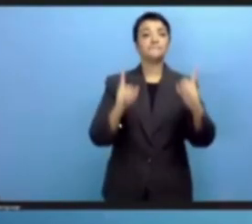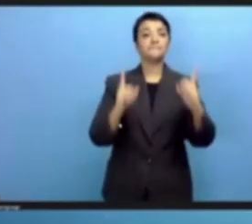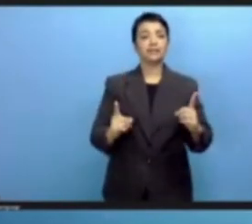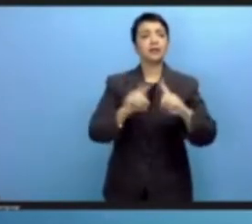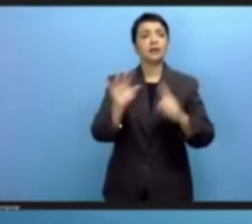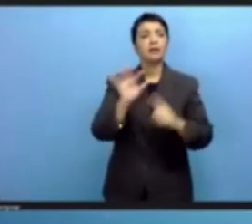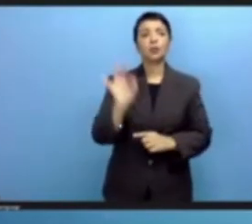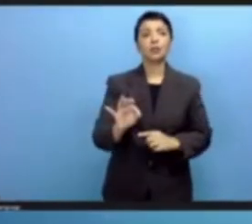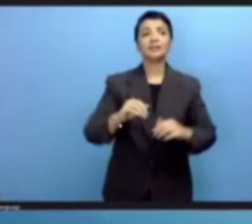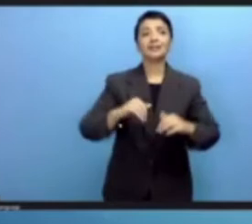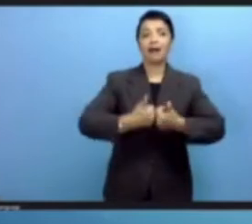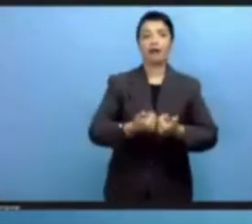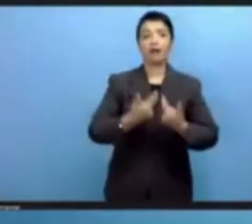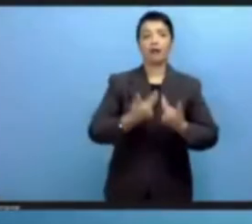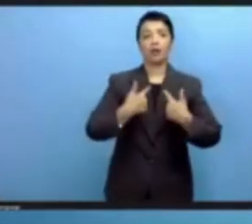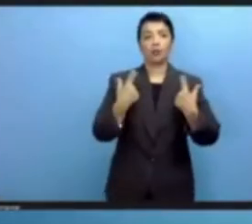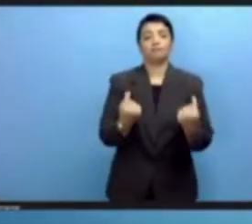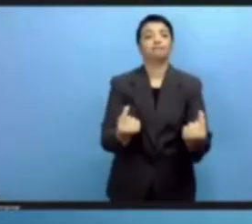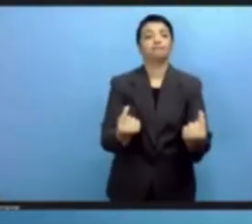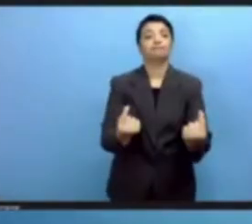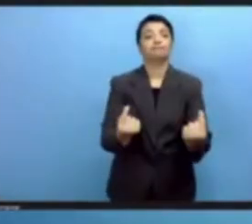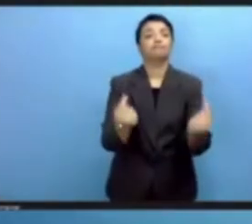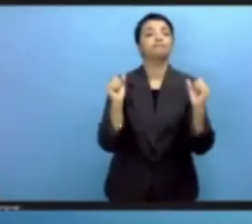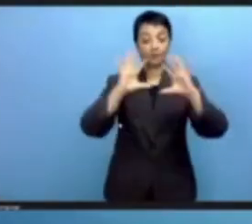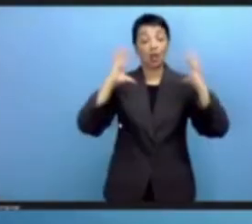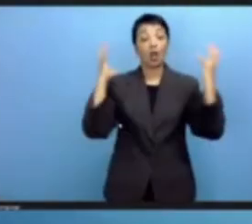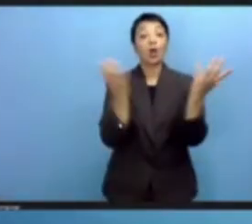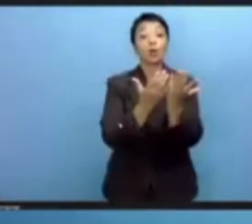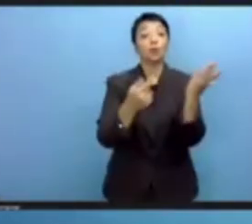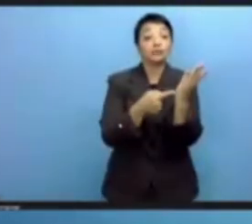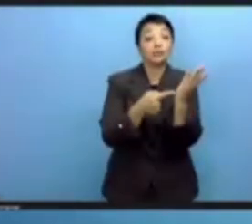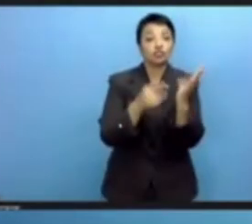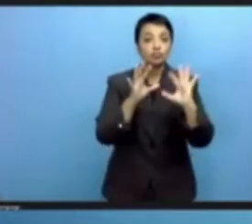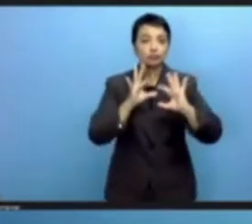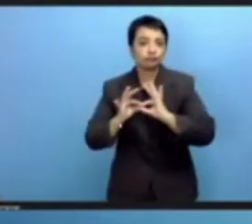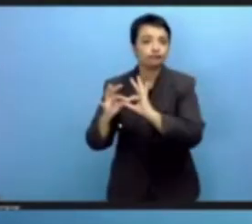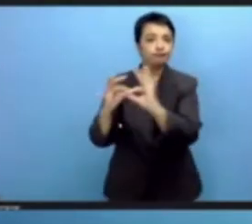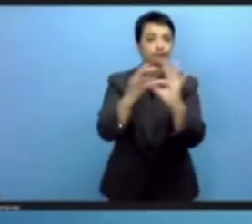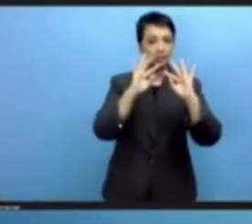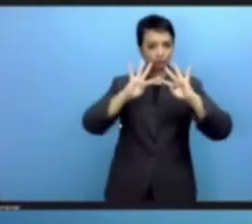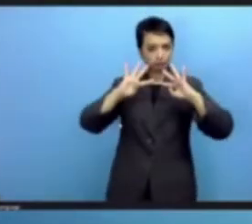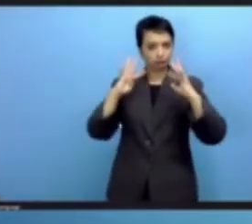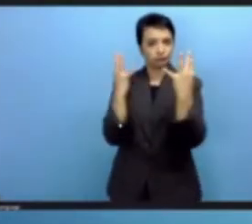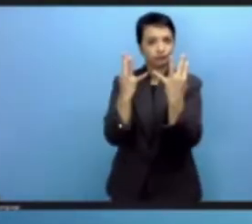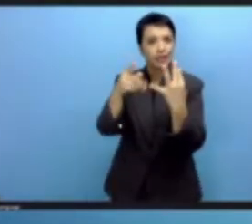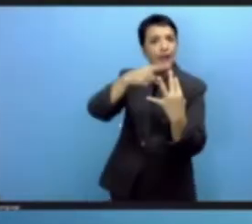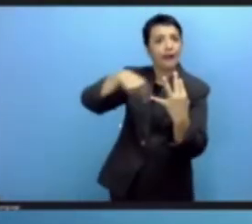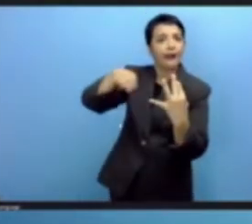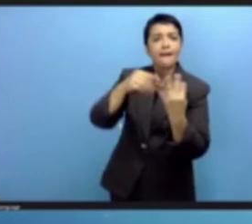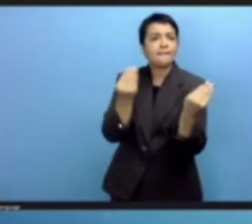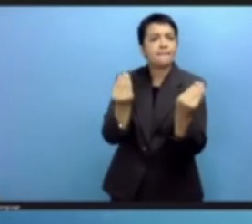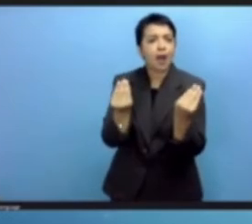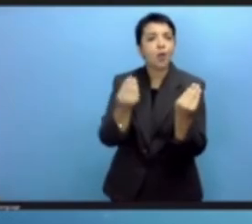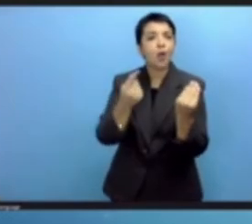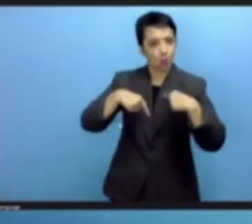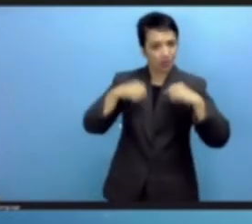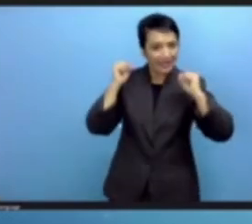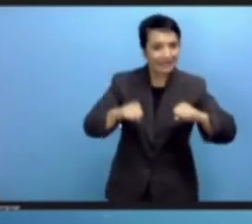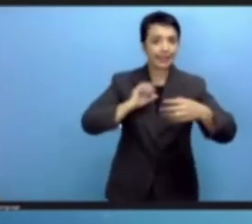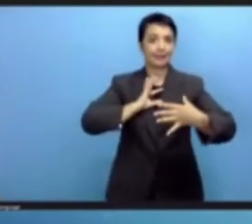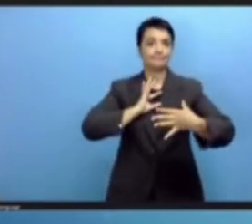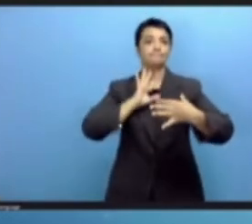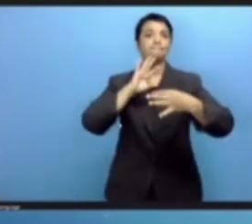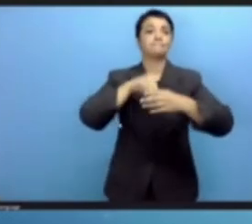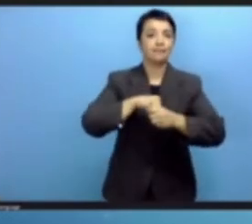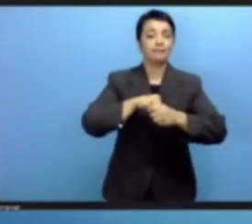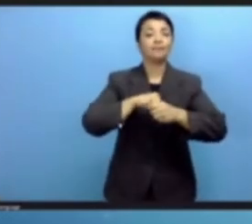Digital Compact is an opportunity for us to harness that opportunity to also address the misuse,